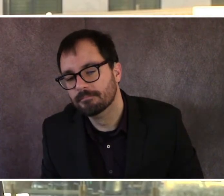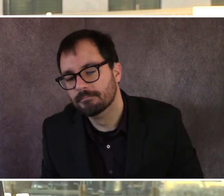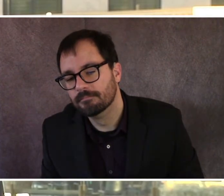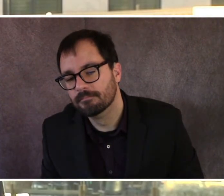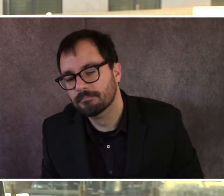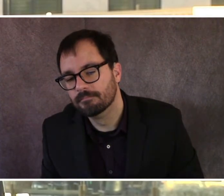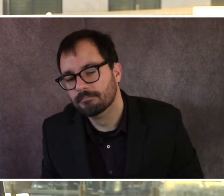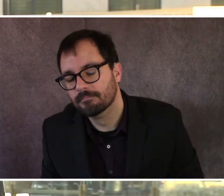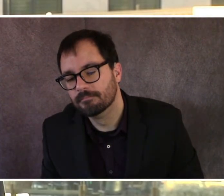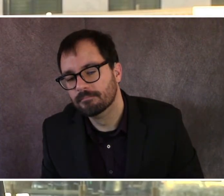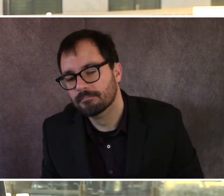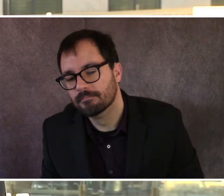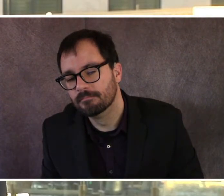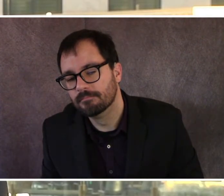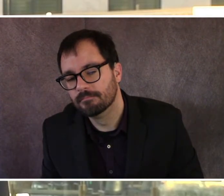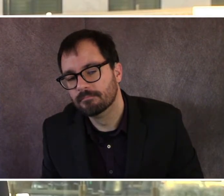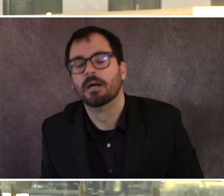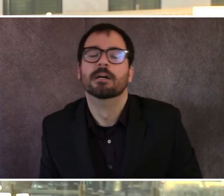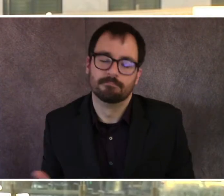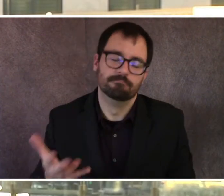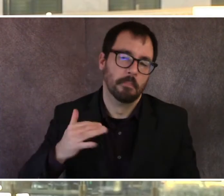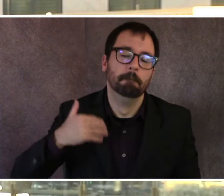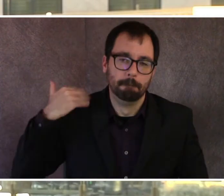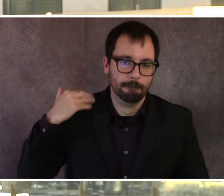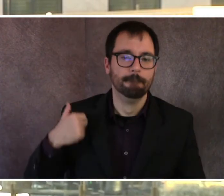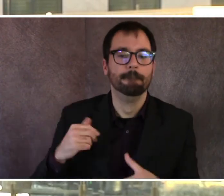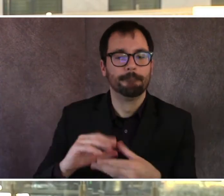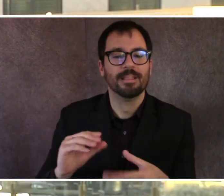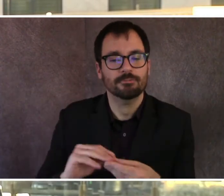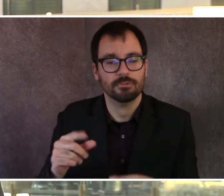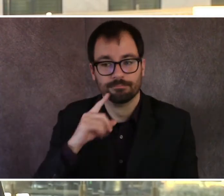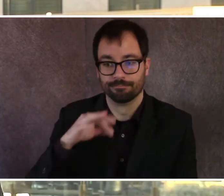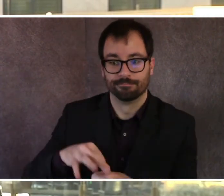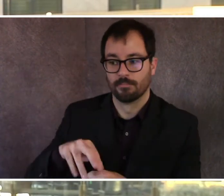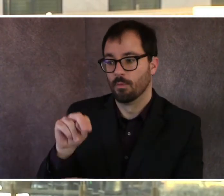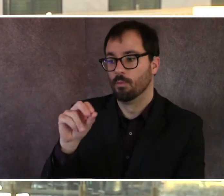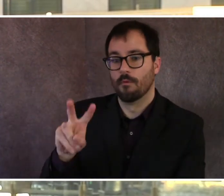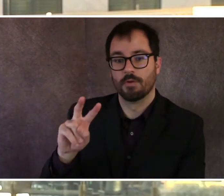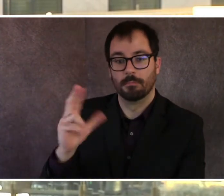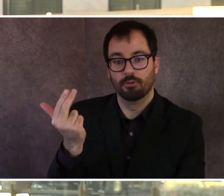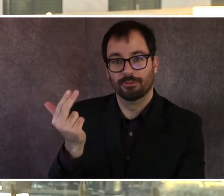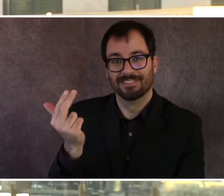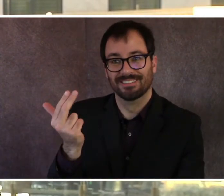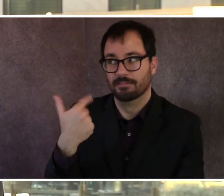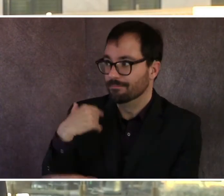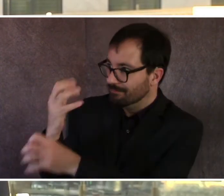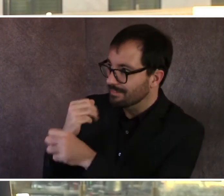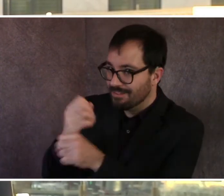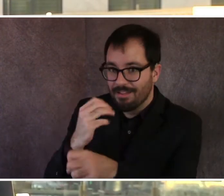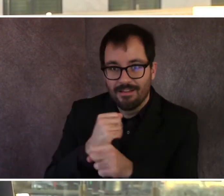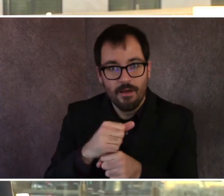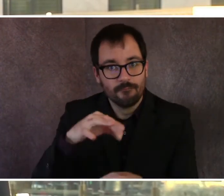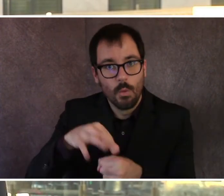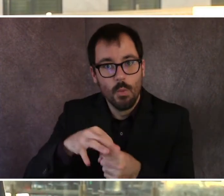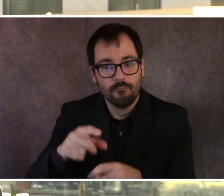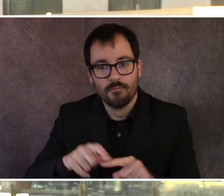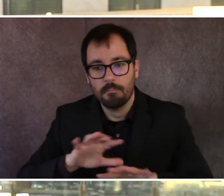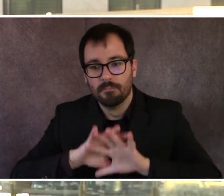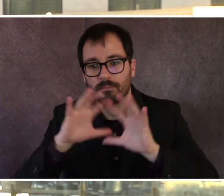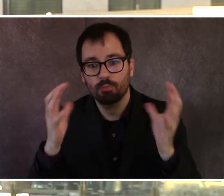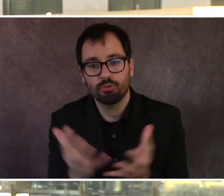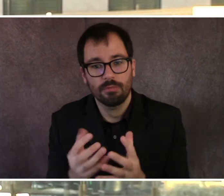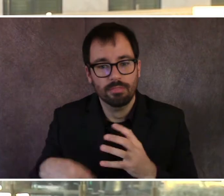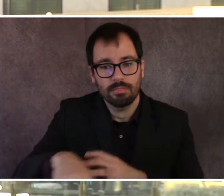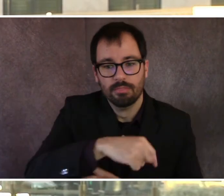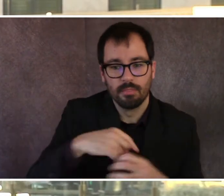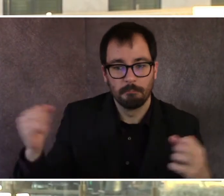The, um, as I just mentioned, November 13th, we're going to receive ballots here, probably on November